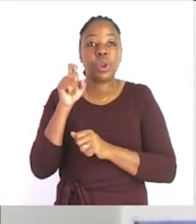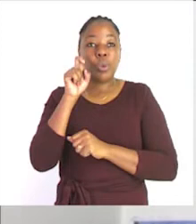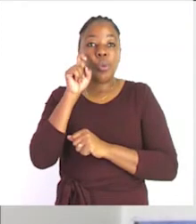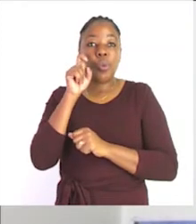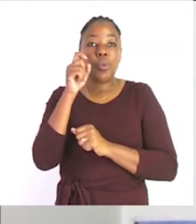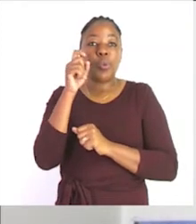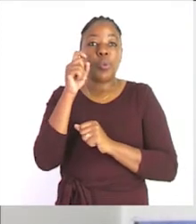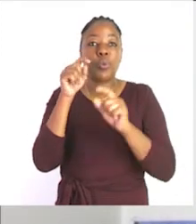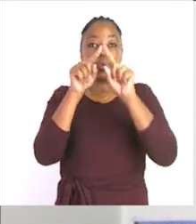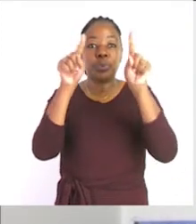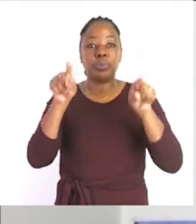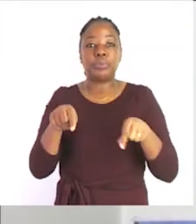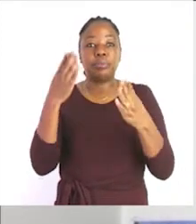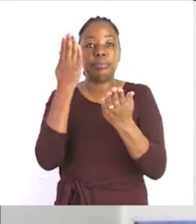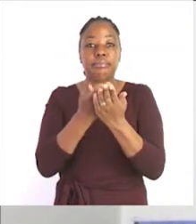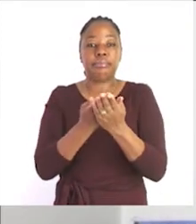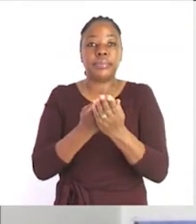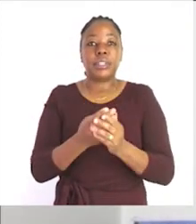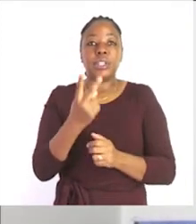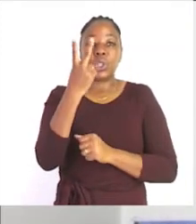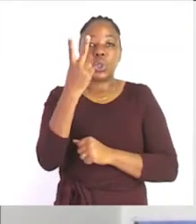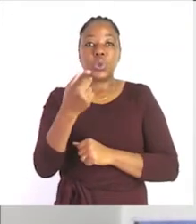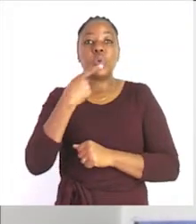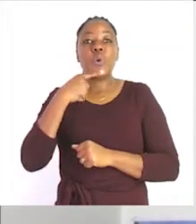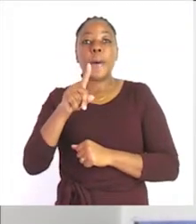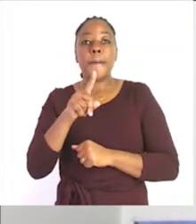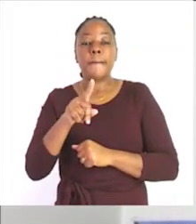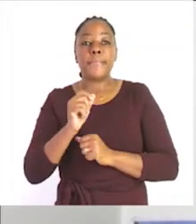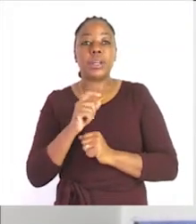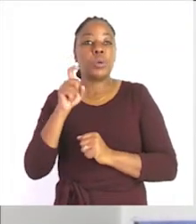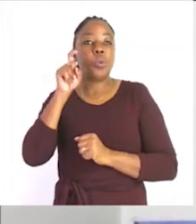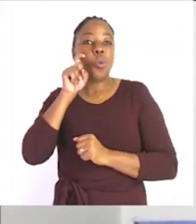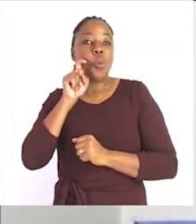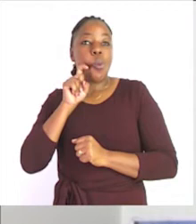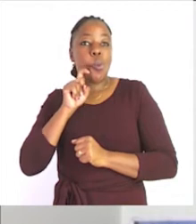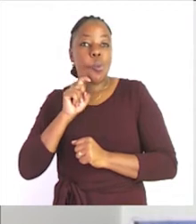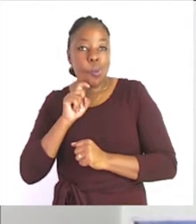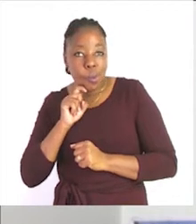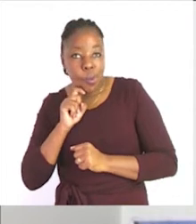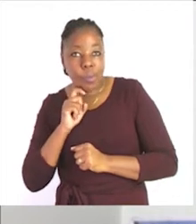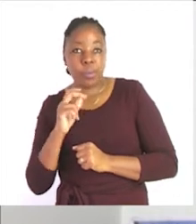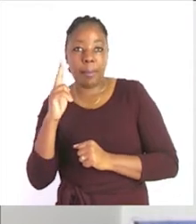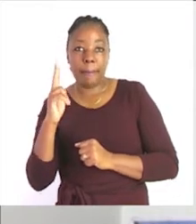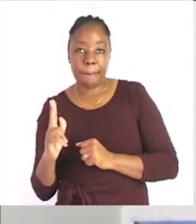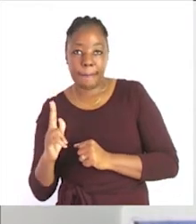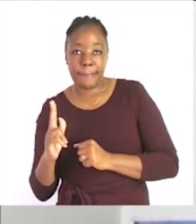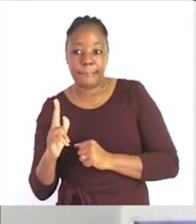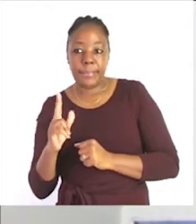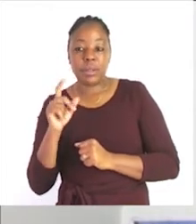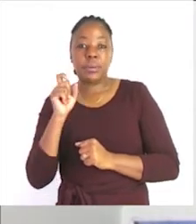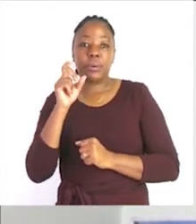two men but there is an older man and a